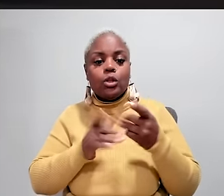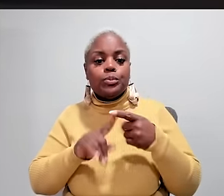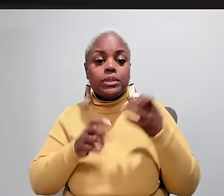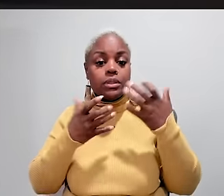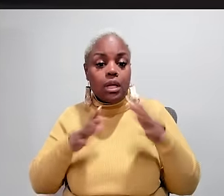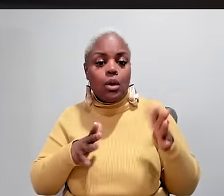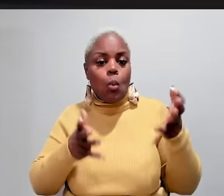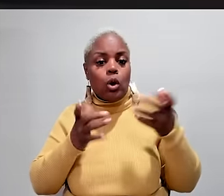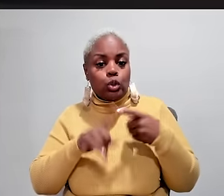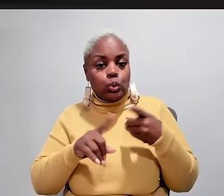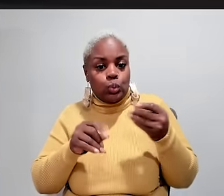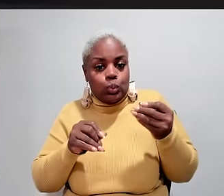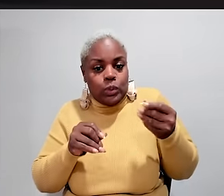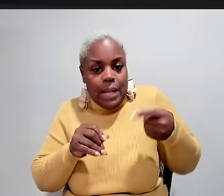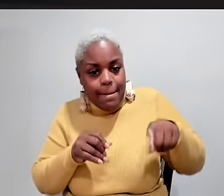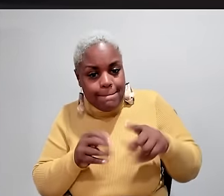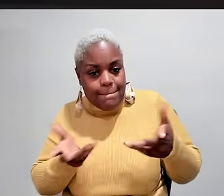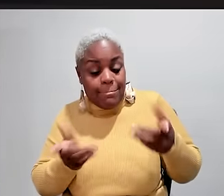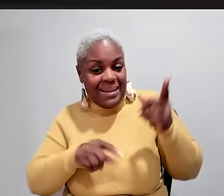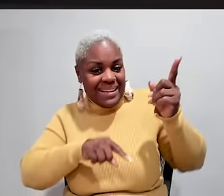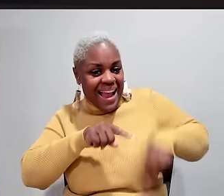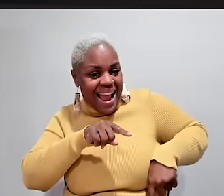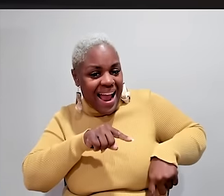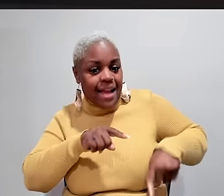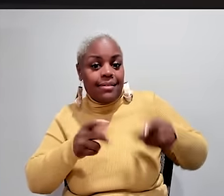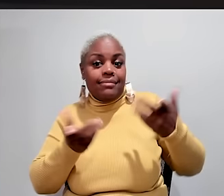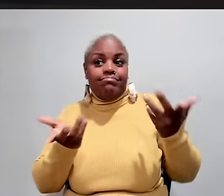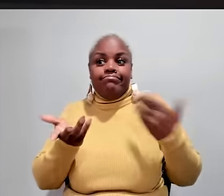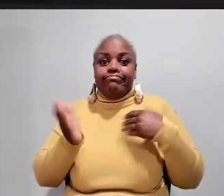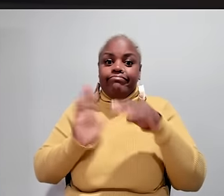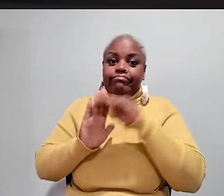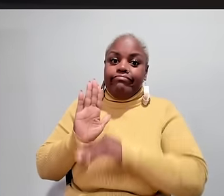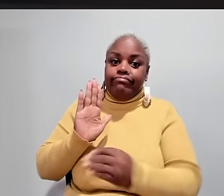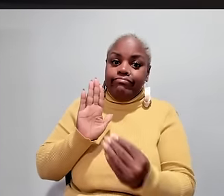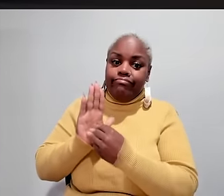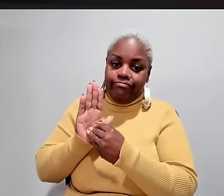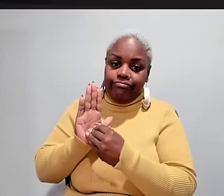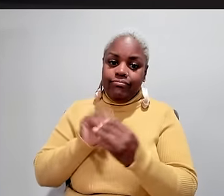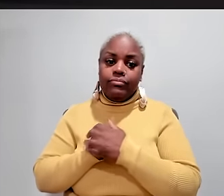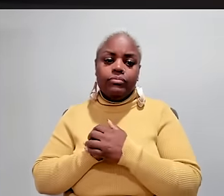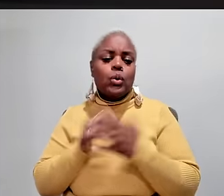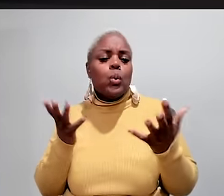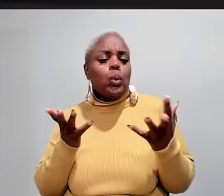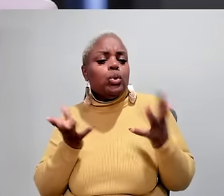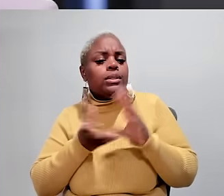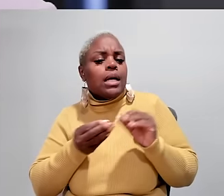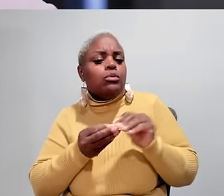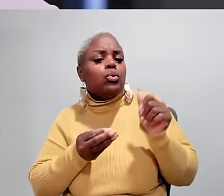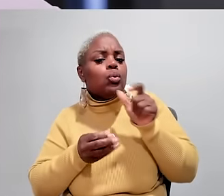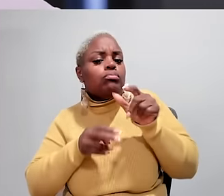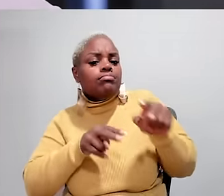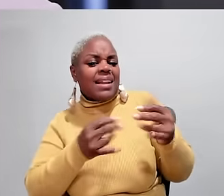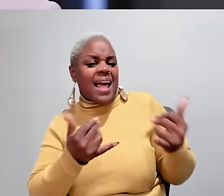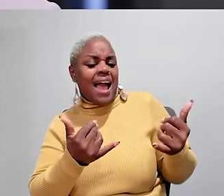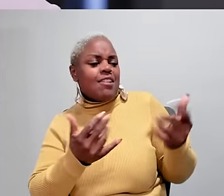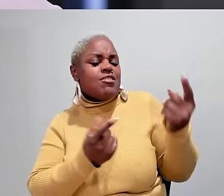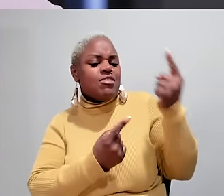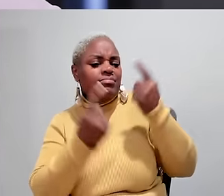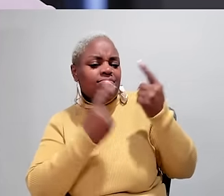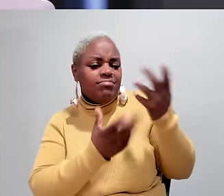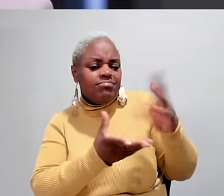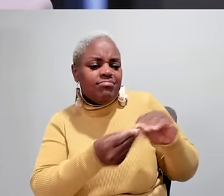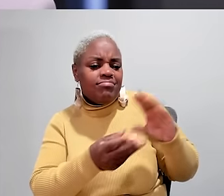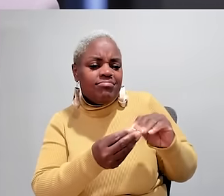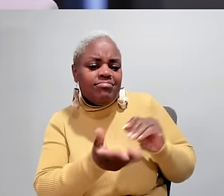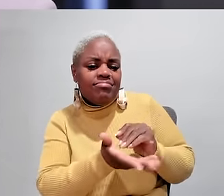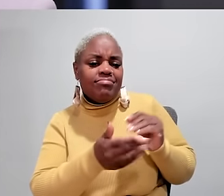think there are times where he would he sees things to be done and he wants to do them they can't so then it goes on to my list what would you say